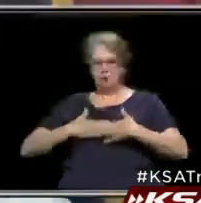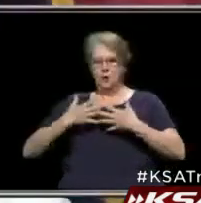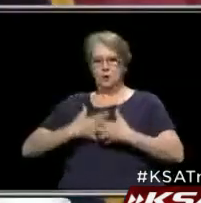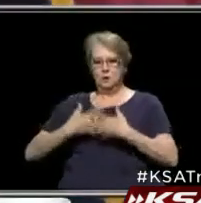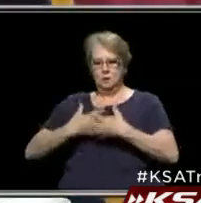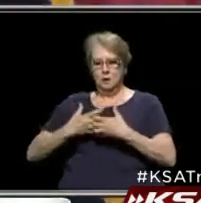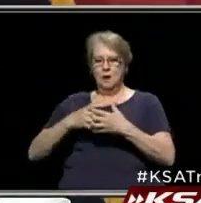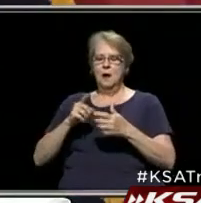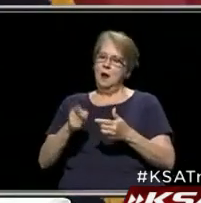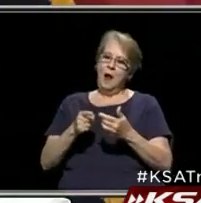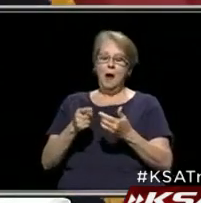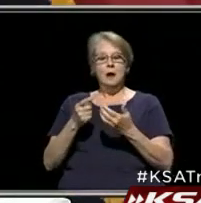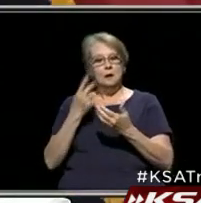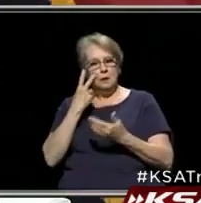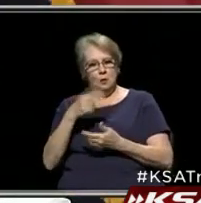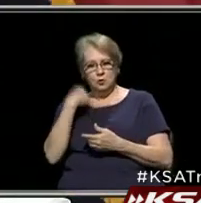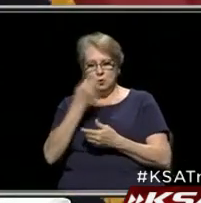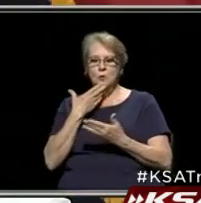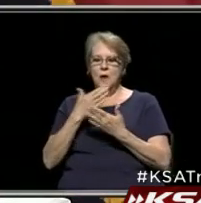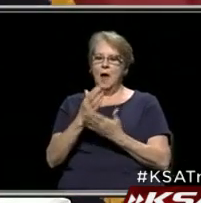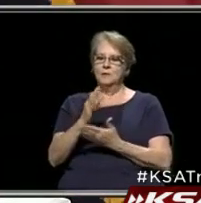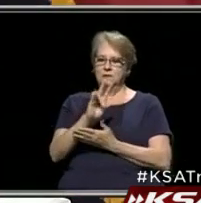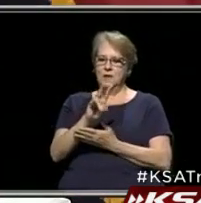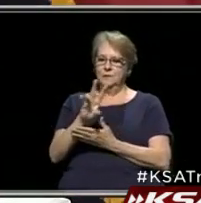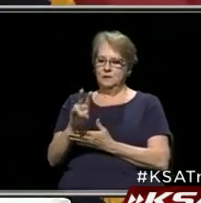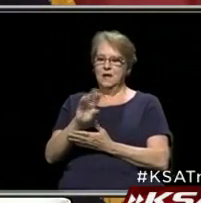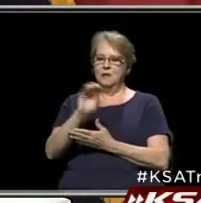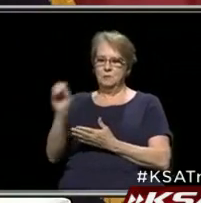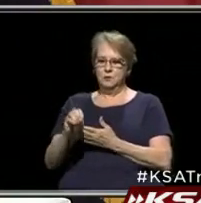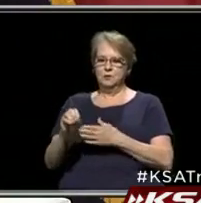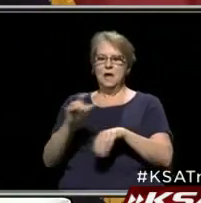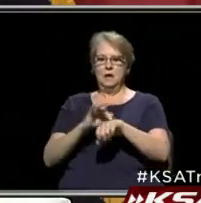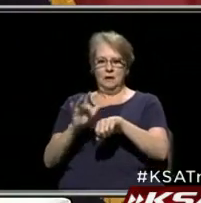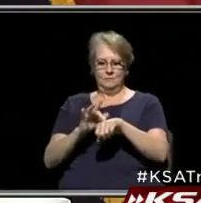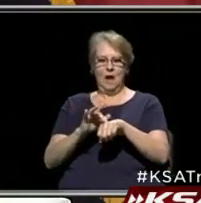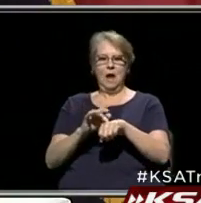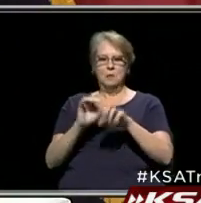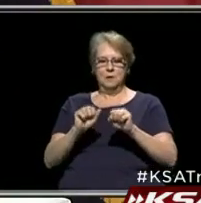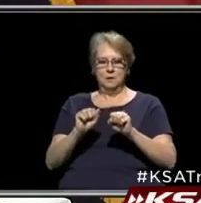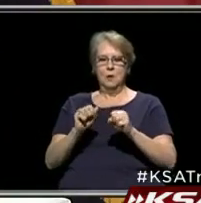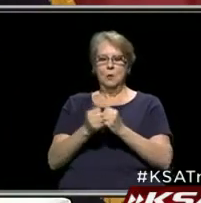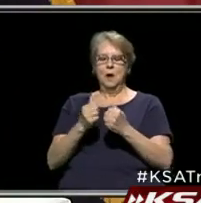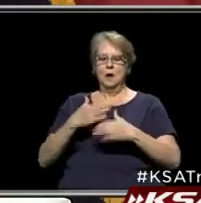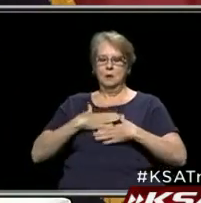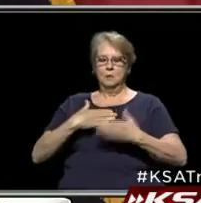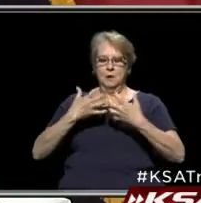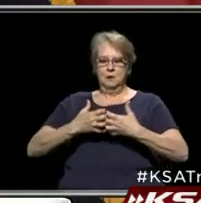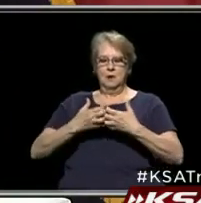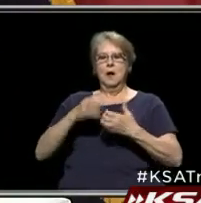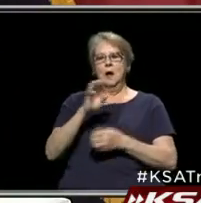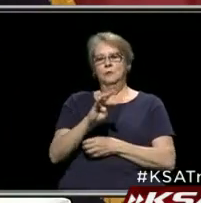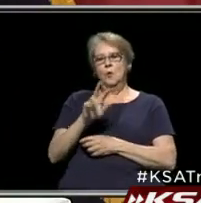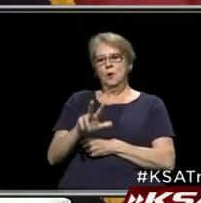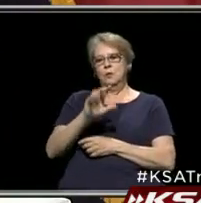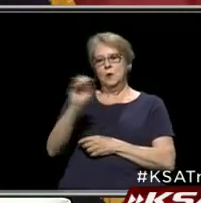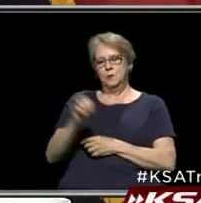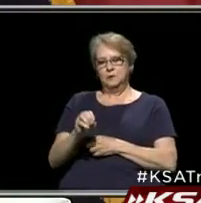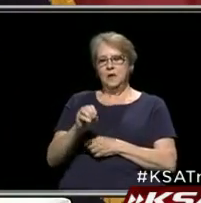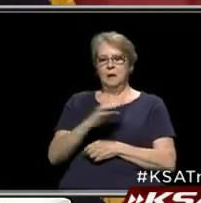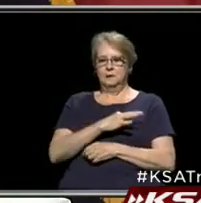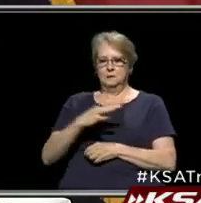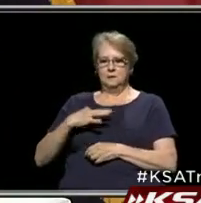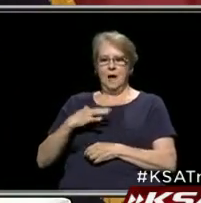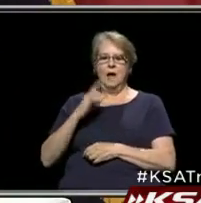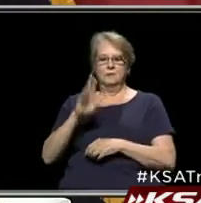capacity still looks good. We have 77% of available capacity with ventilators and 43% available staffed